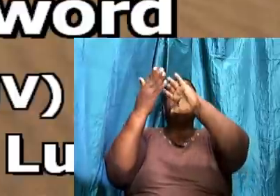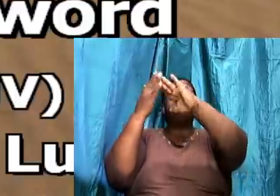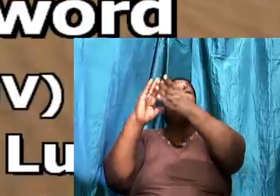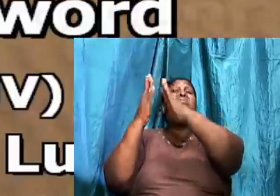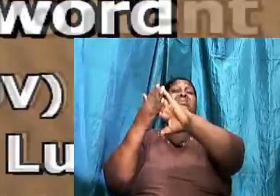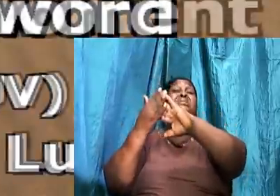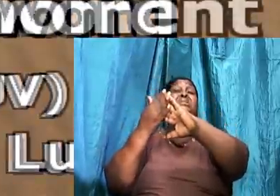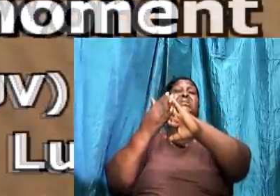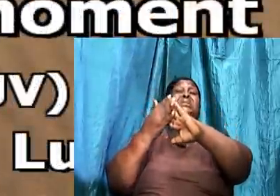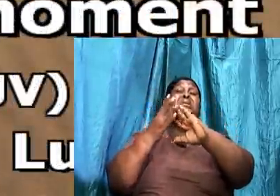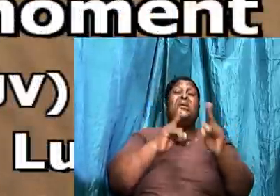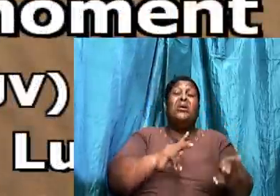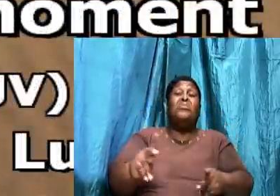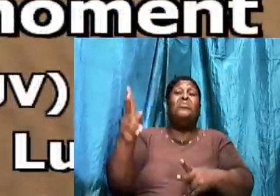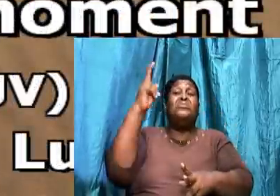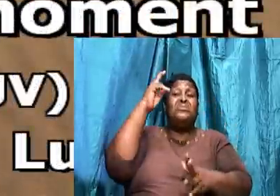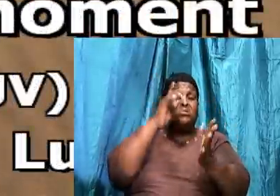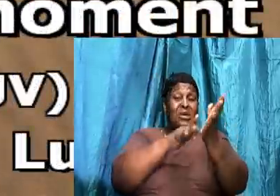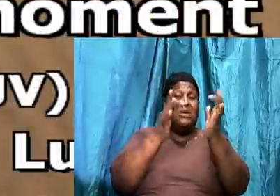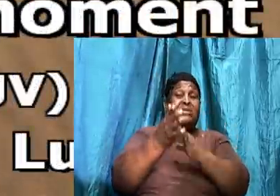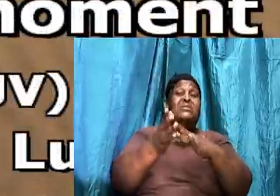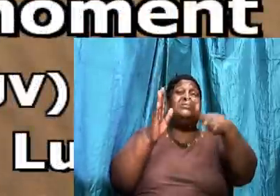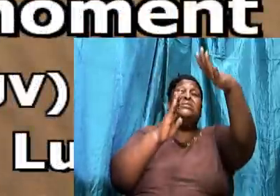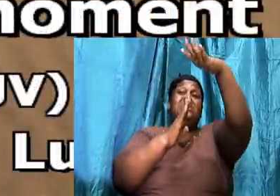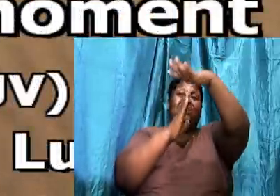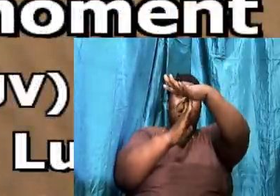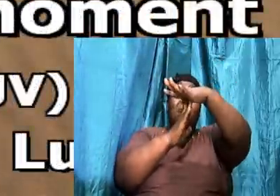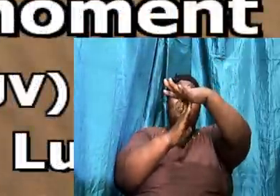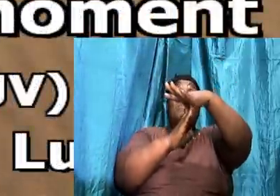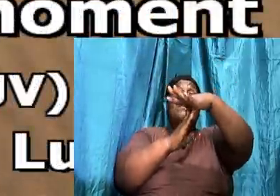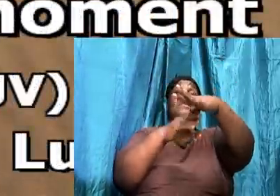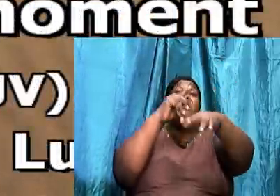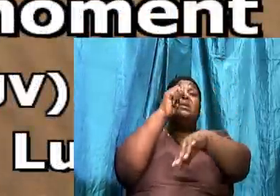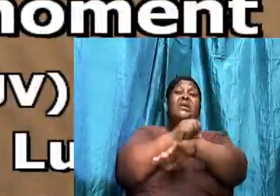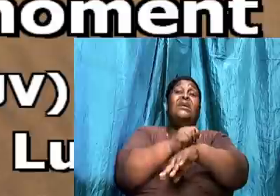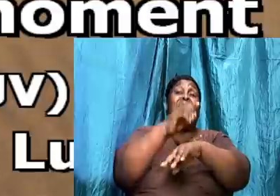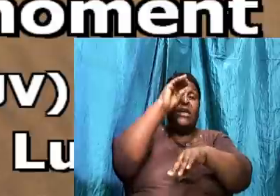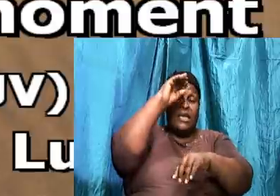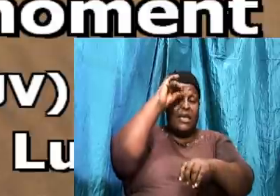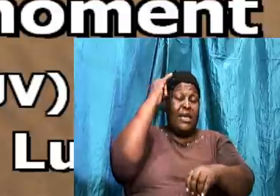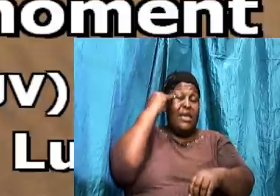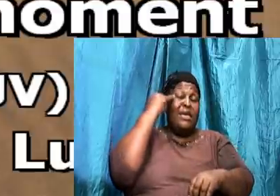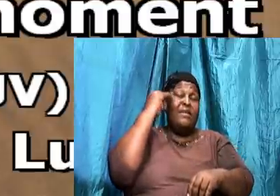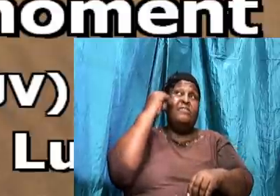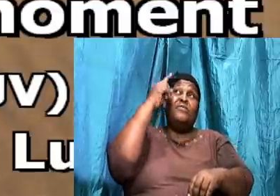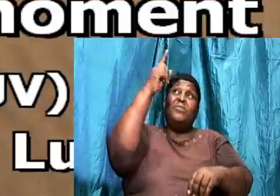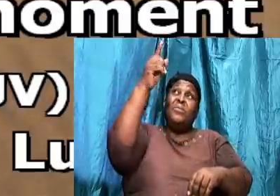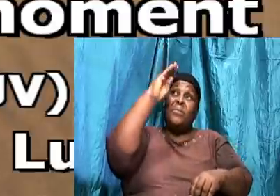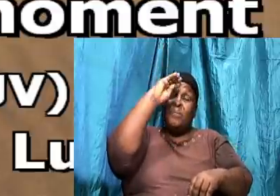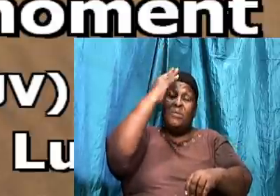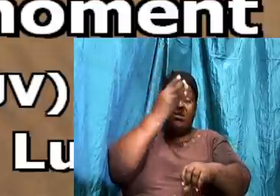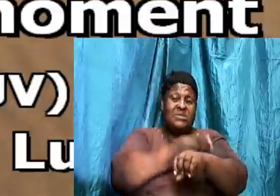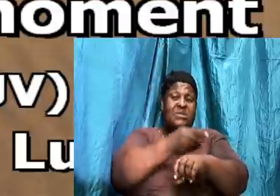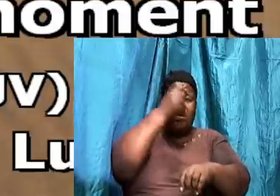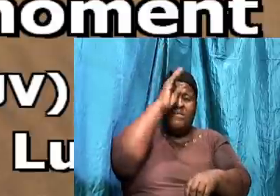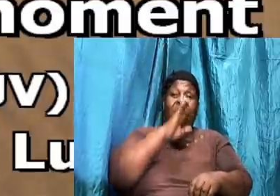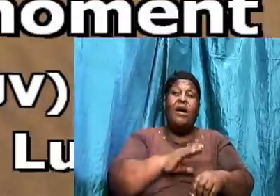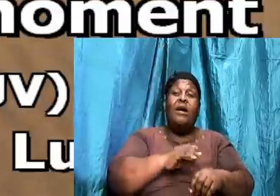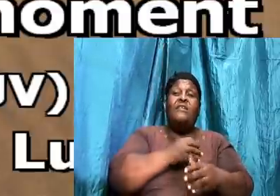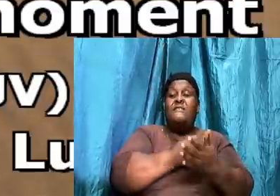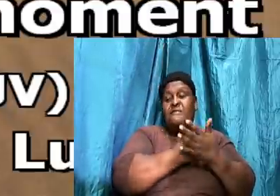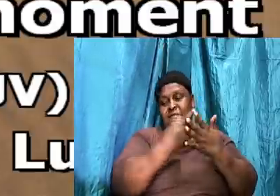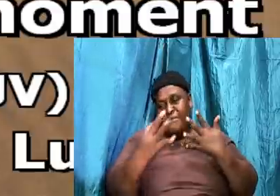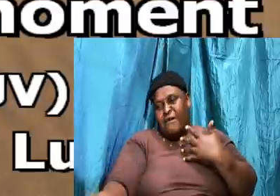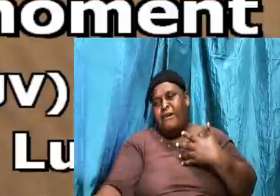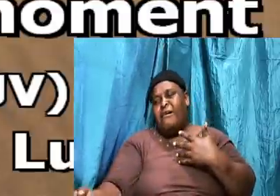Setteth him on a pinnacle. Of the temple. And saith unto him. If thou be the son of God. Cast thyself down. For it